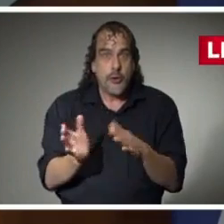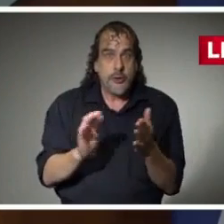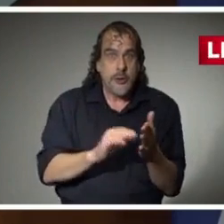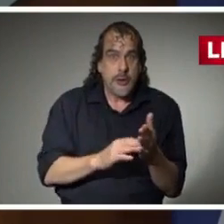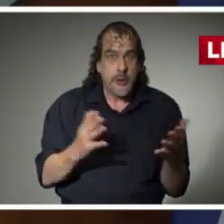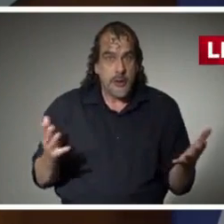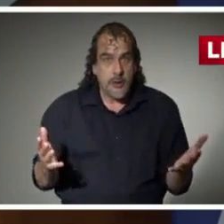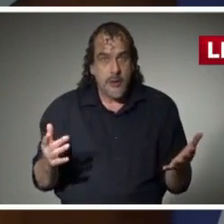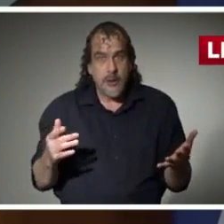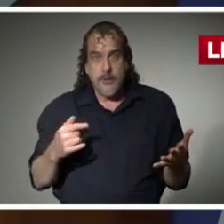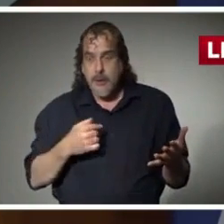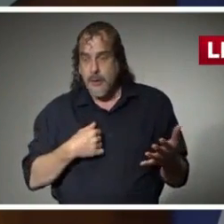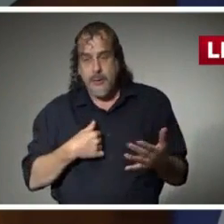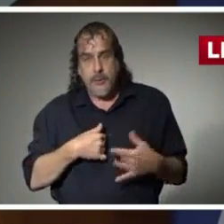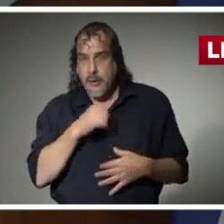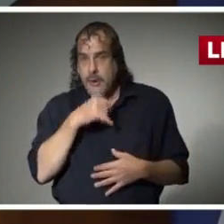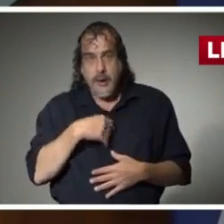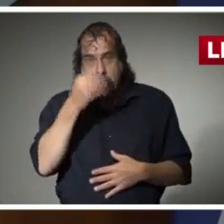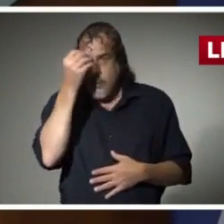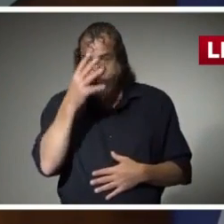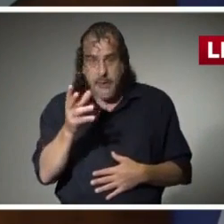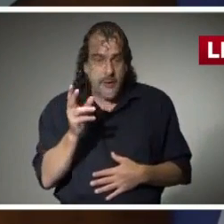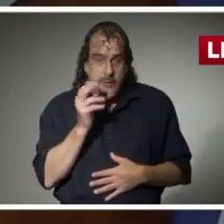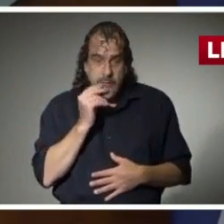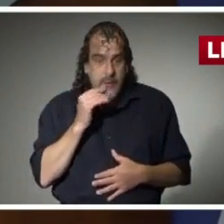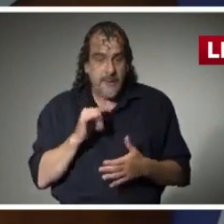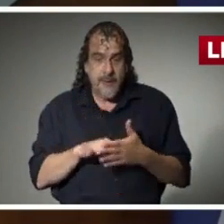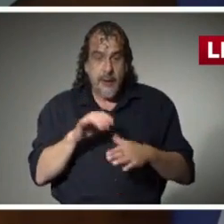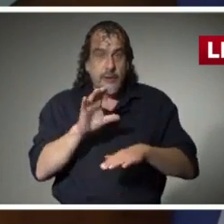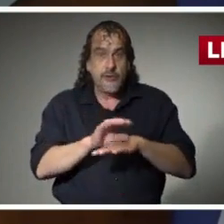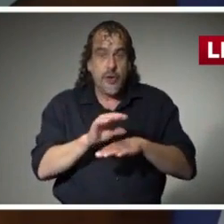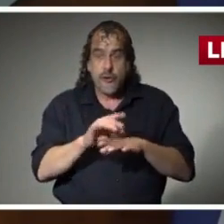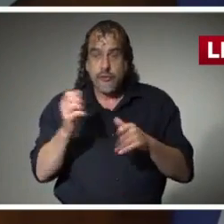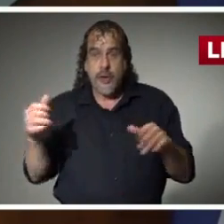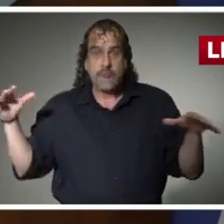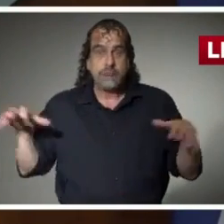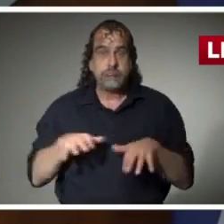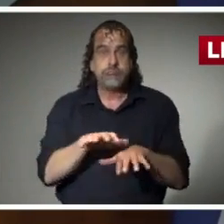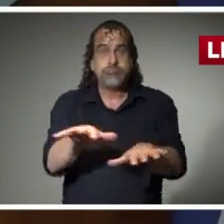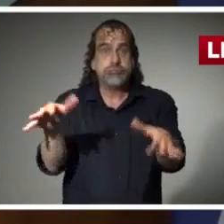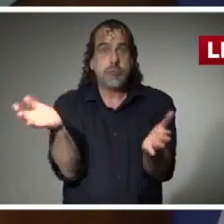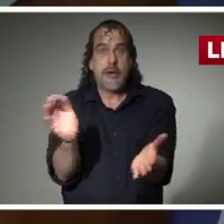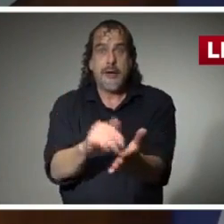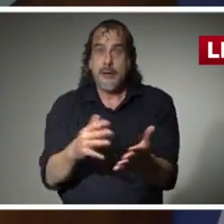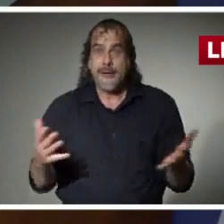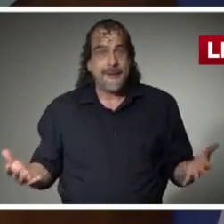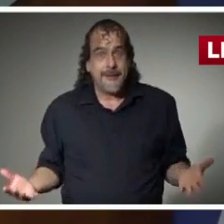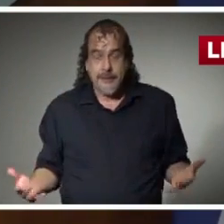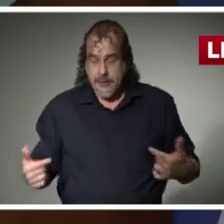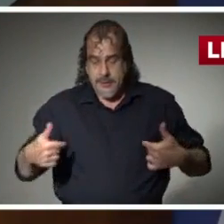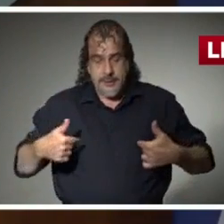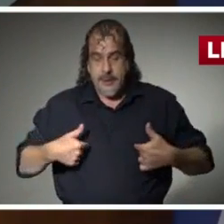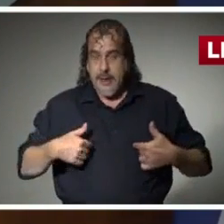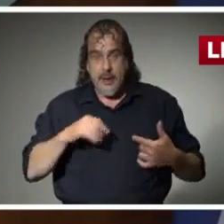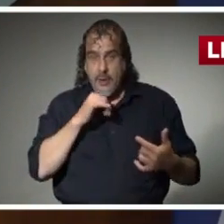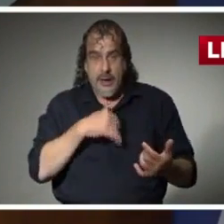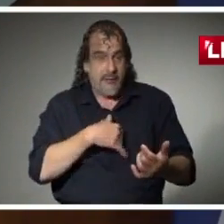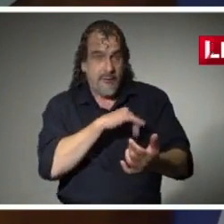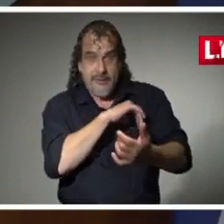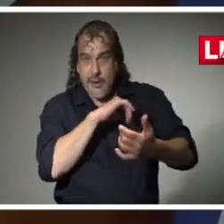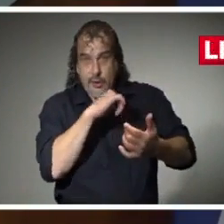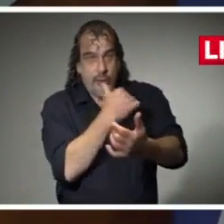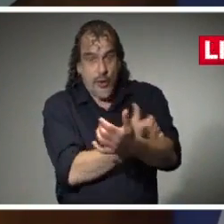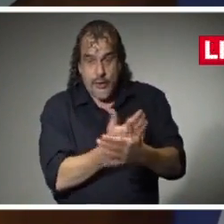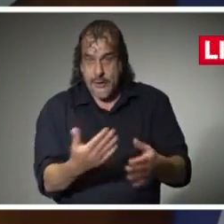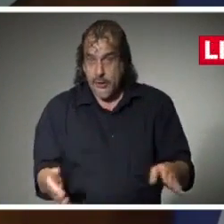going to be some announcement coming which says church services can resume. I don't have the authority to shut them down.